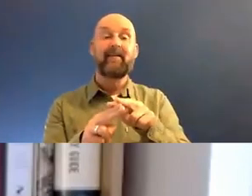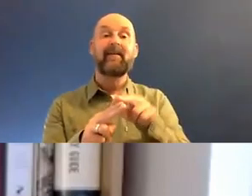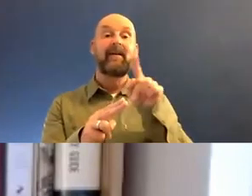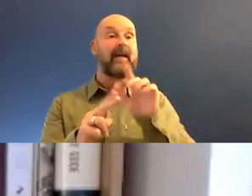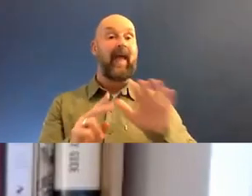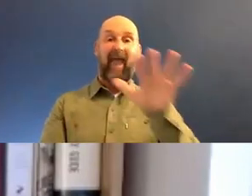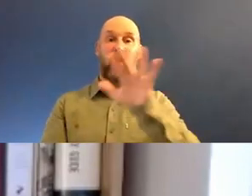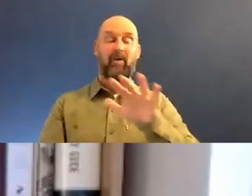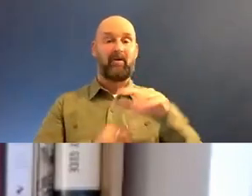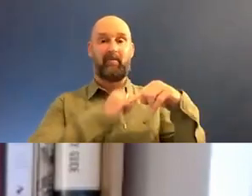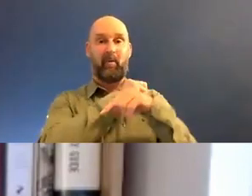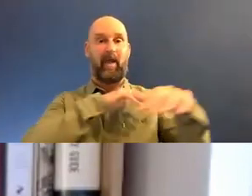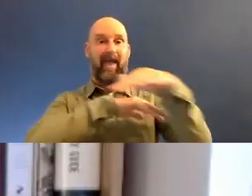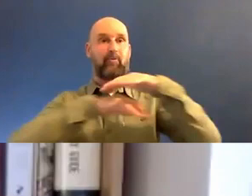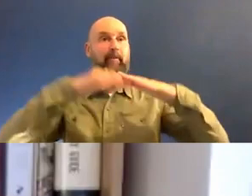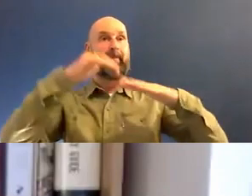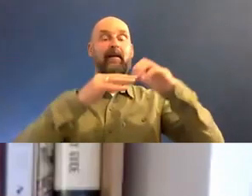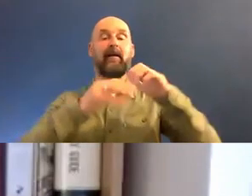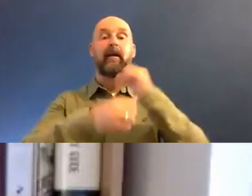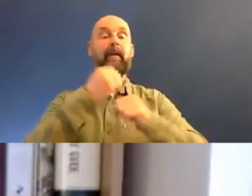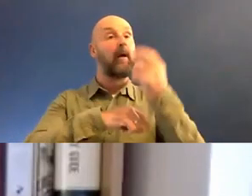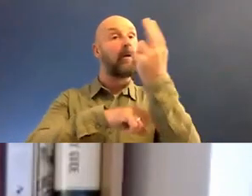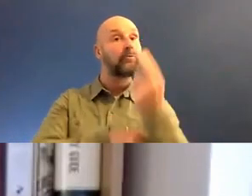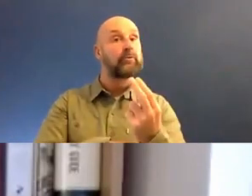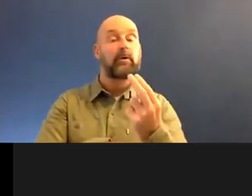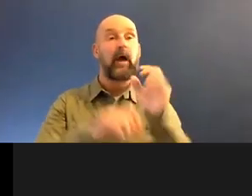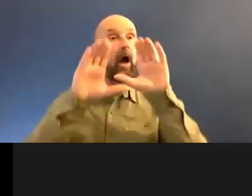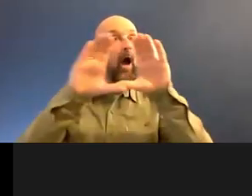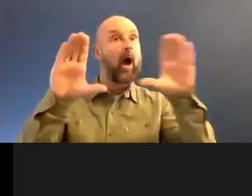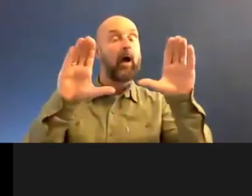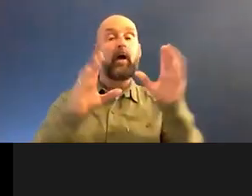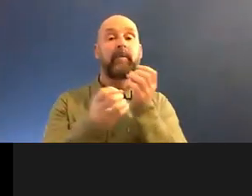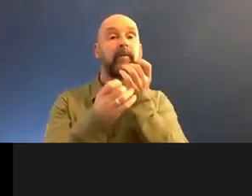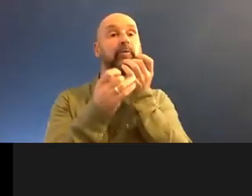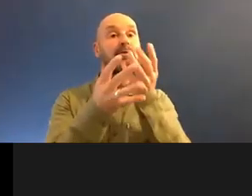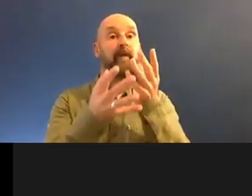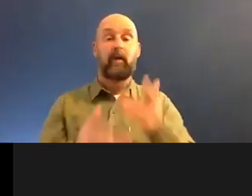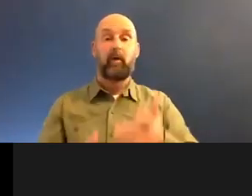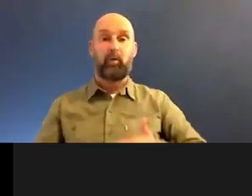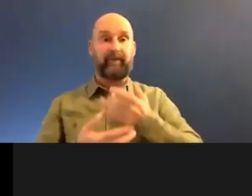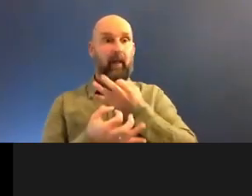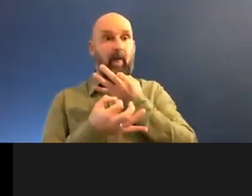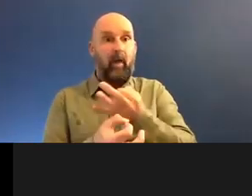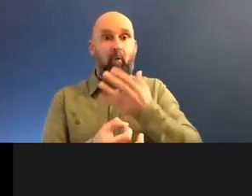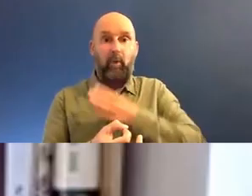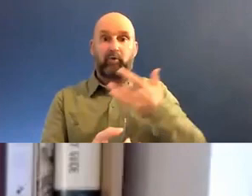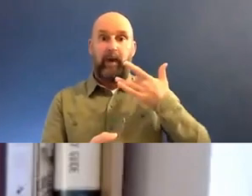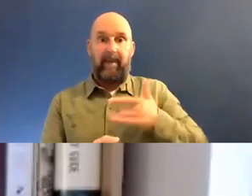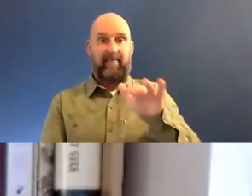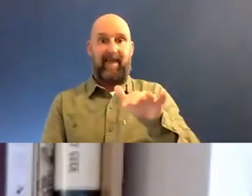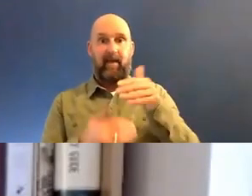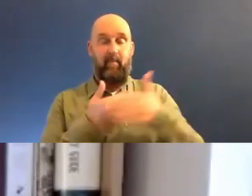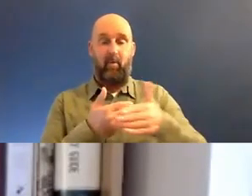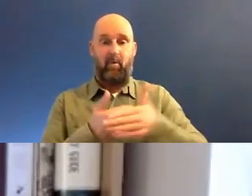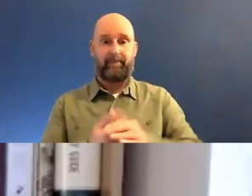beautify our built environment, we will respond more positively to living there, which is great, got to be an obvious thing. And it's interesting,